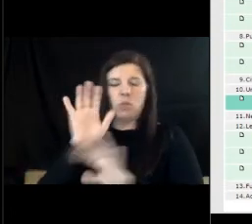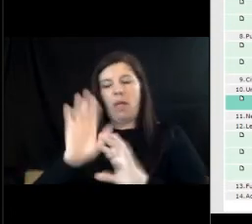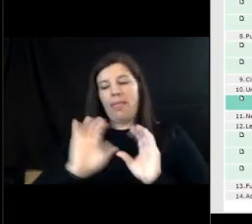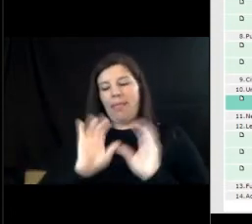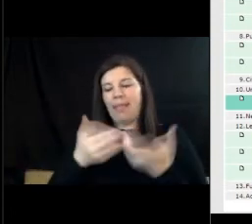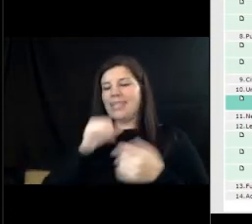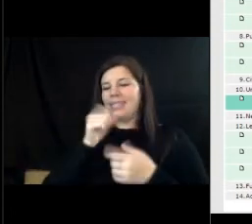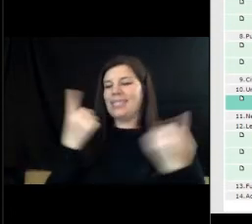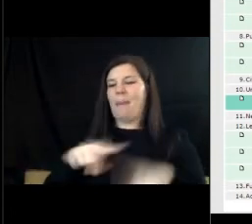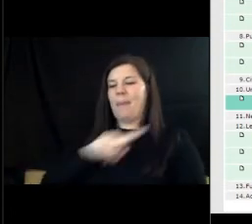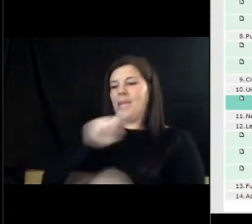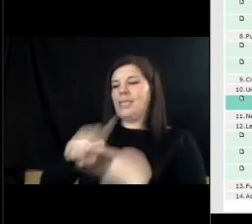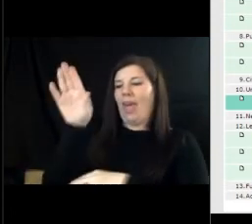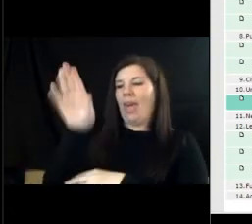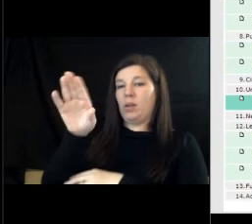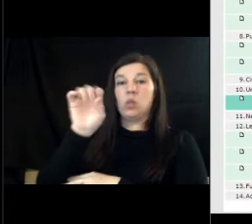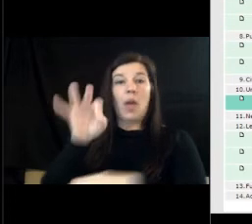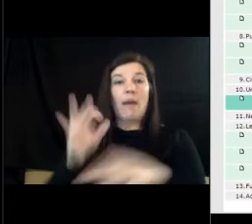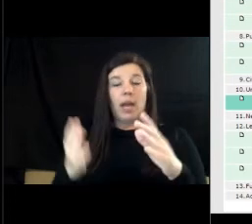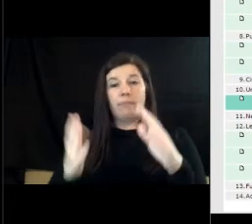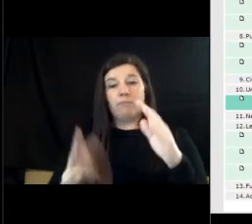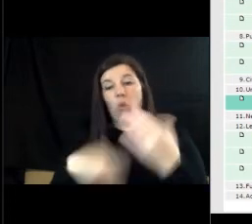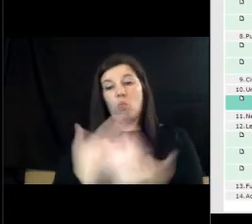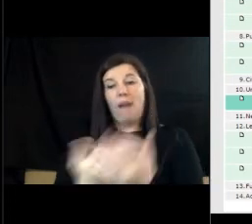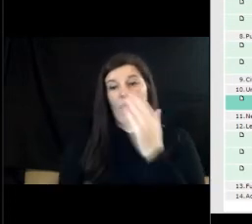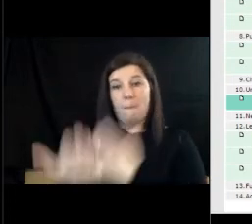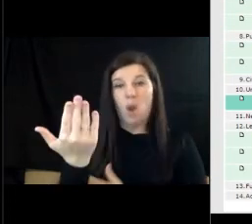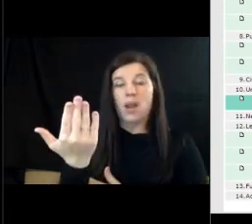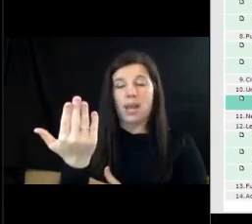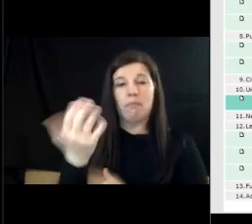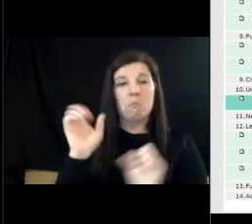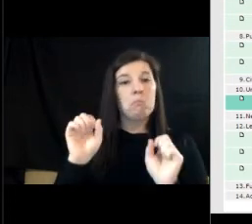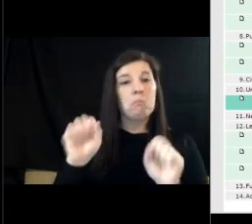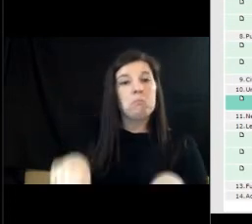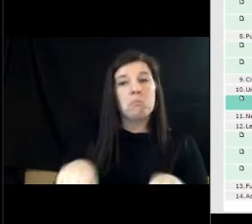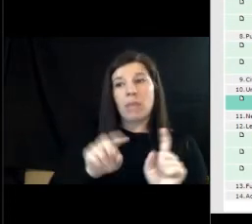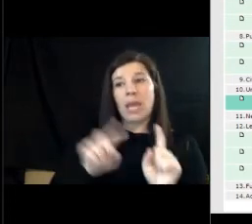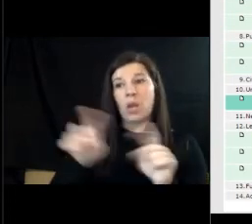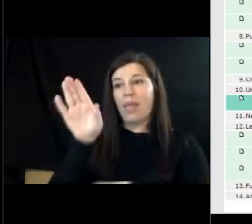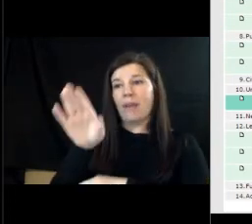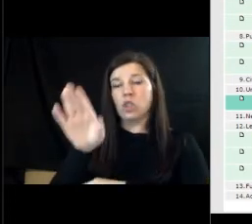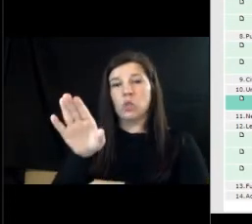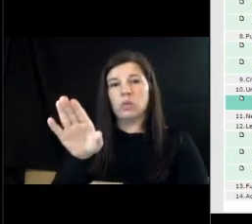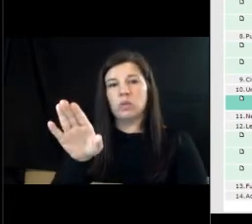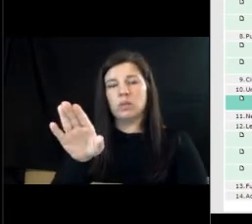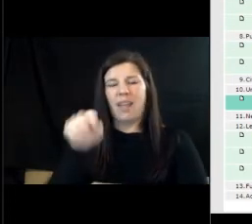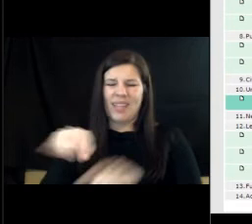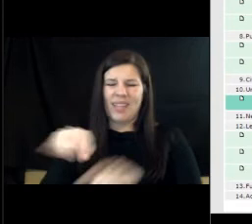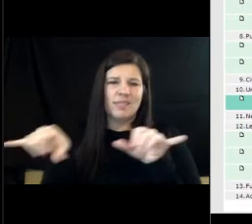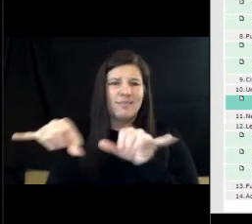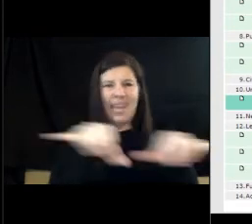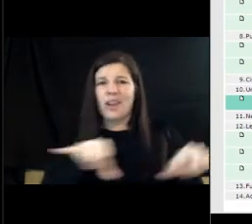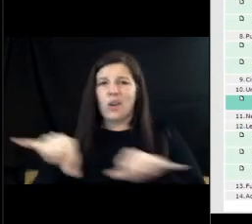afternoon so if i arrived in the morning uh then i can take it right in the afternoon and we just proceed this is fairly standard uh